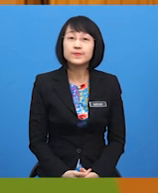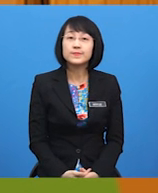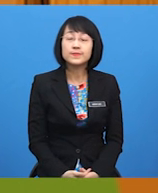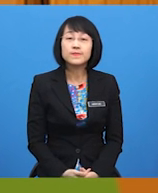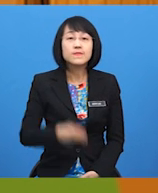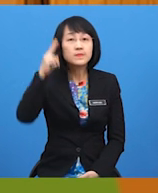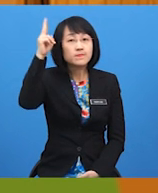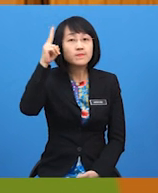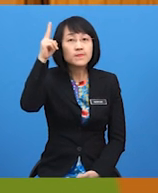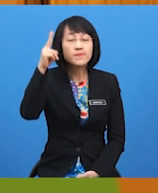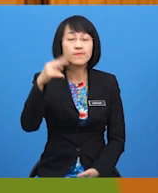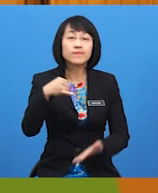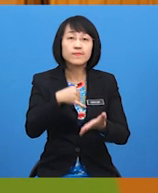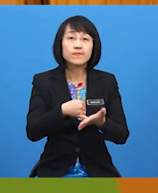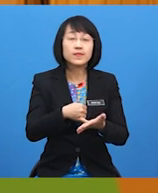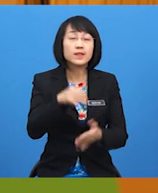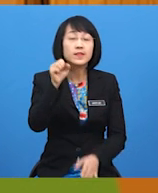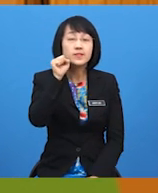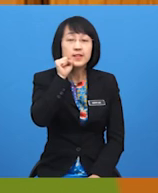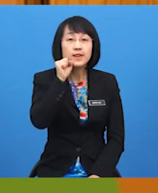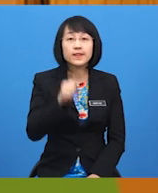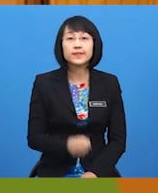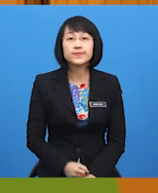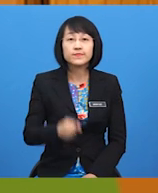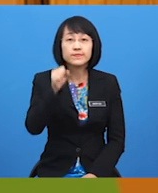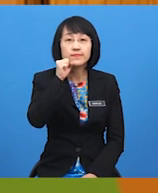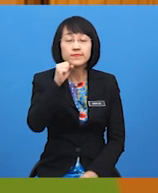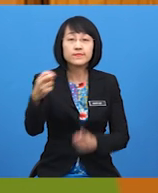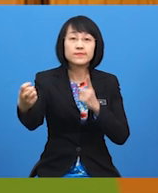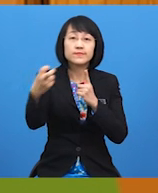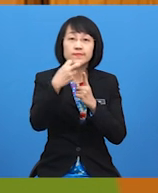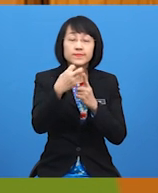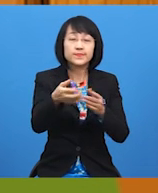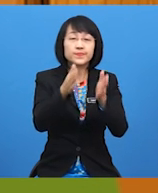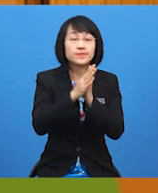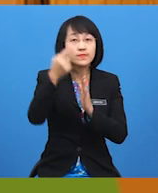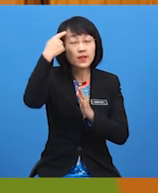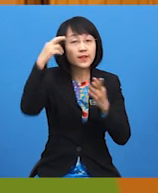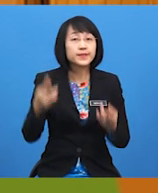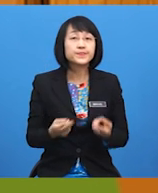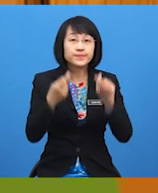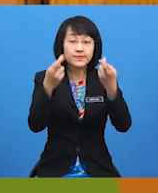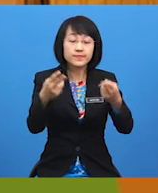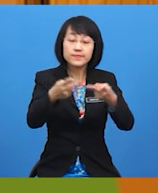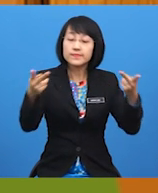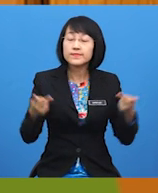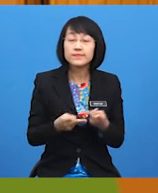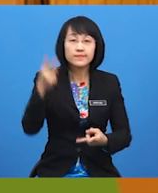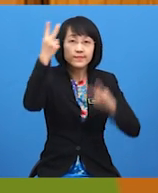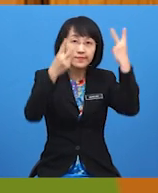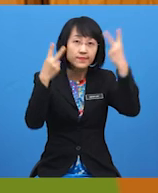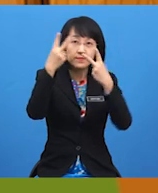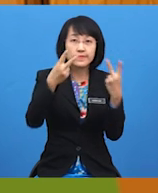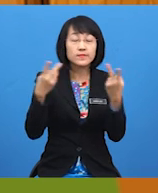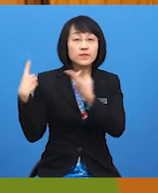Uncle, it's Sarah. She's texting me to ask for recommendation of a place to visit during the